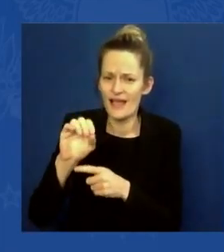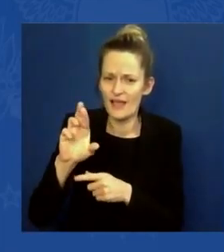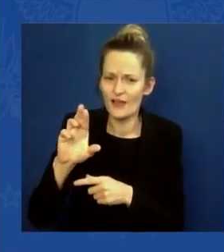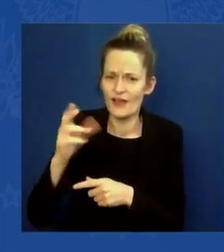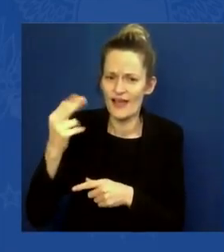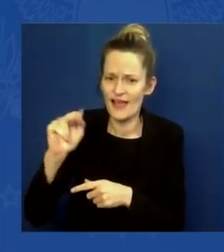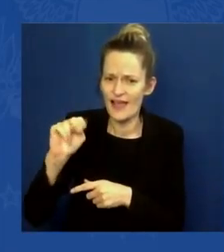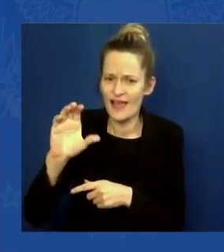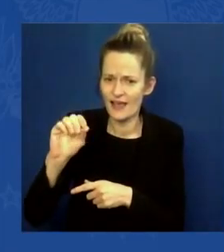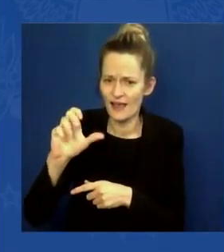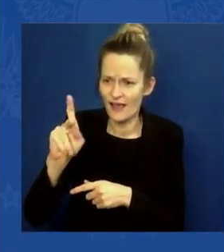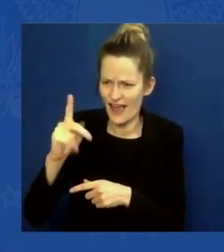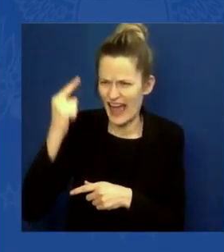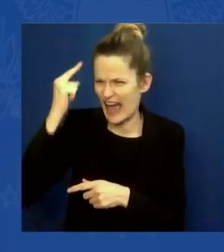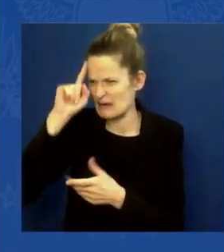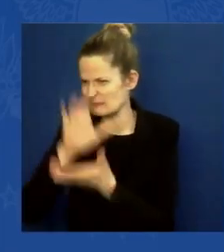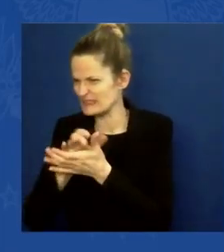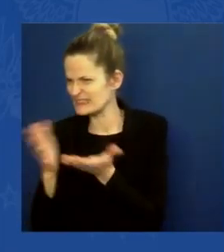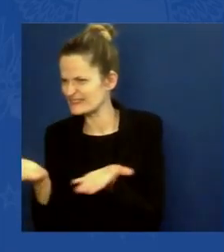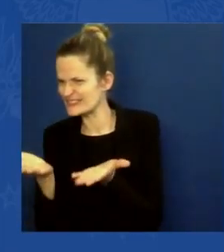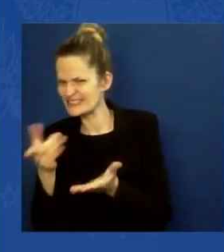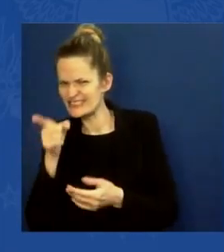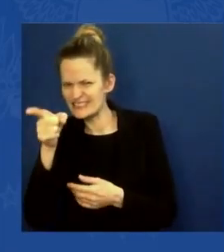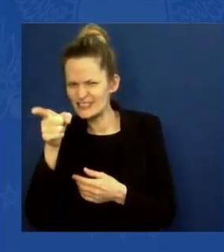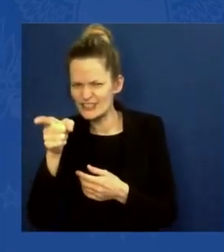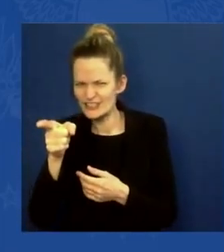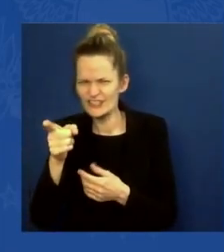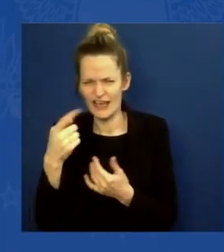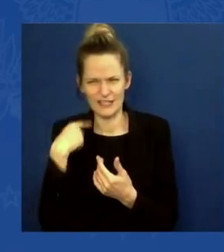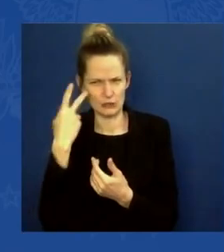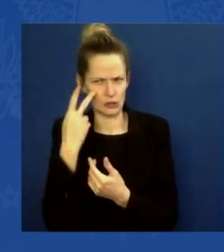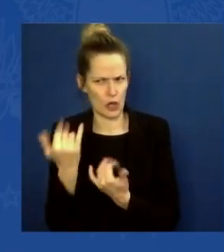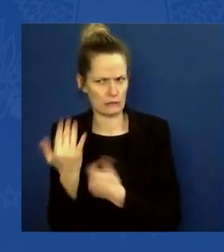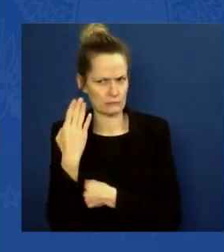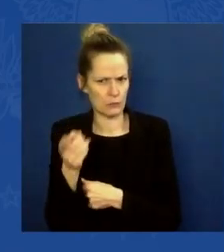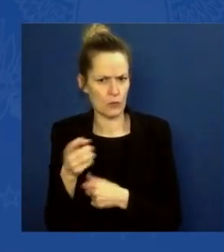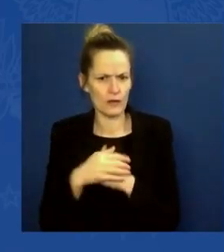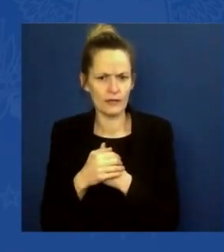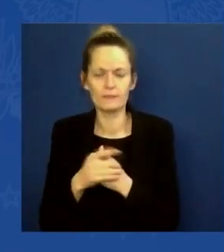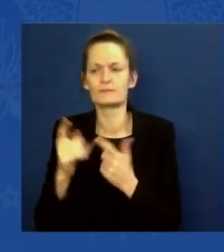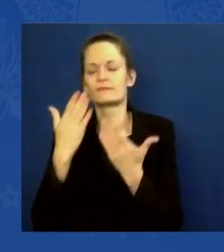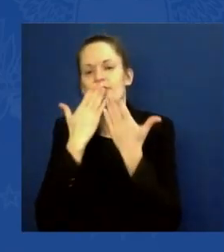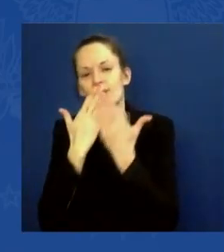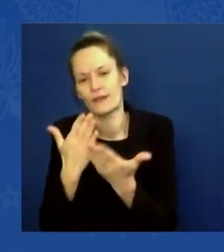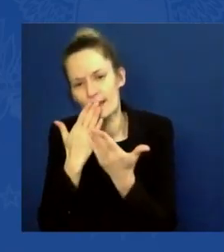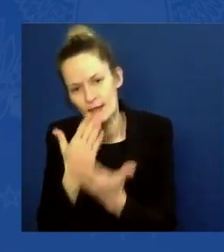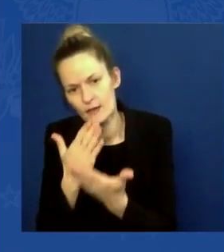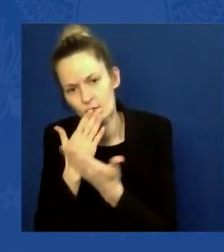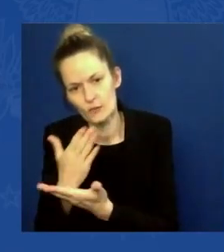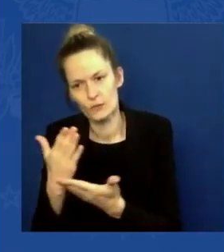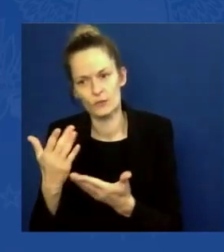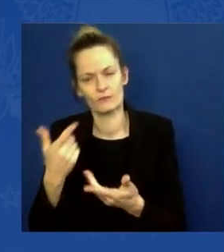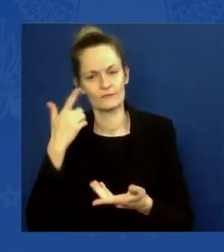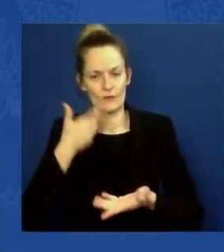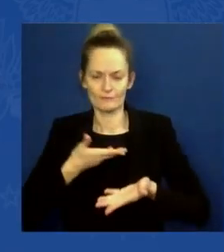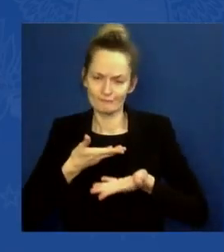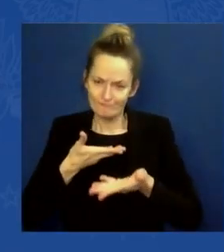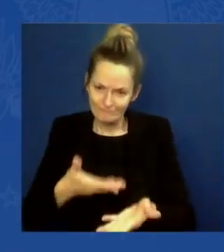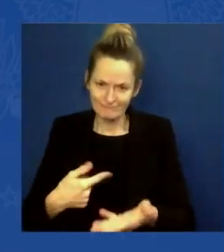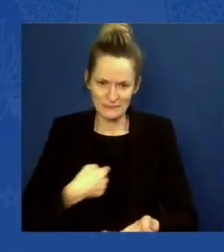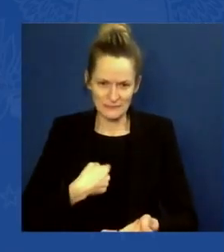thank you for the welcome to Denver for making the trip out here. And to my friends in Congress.